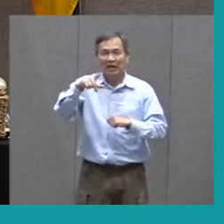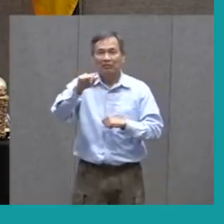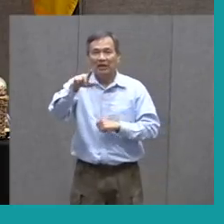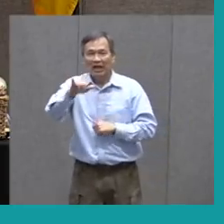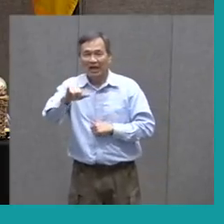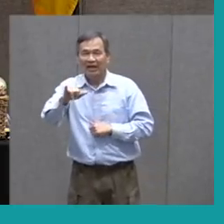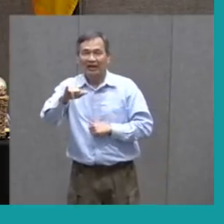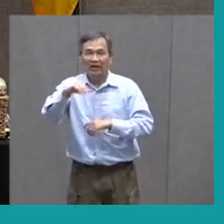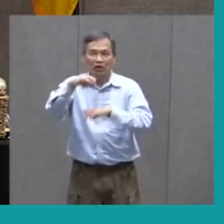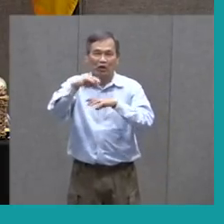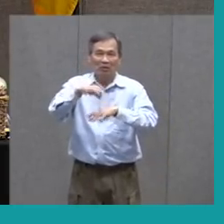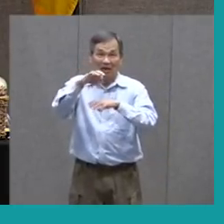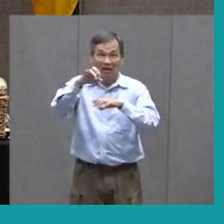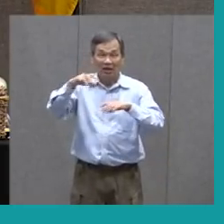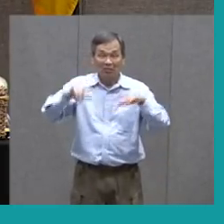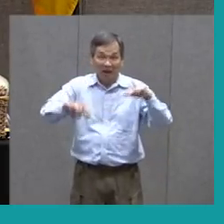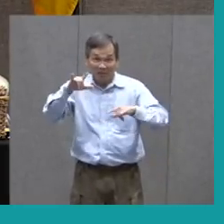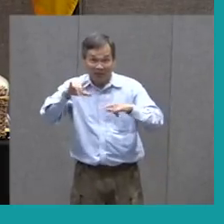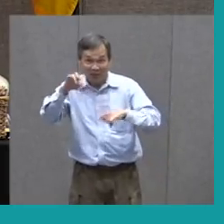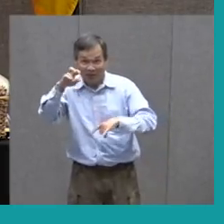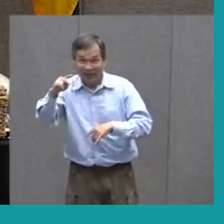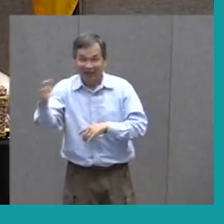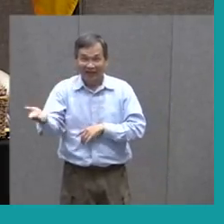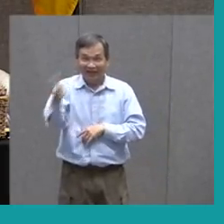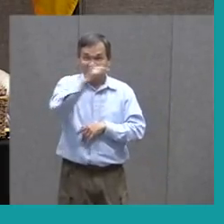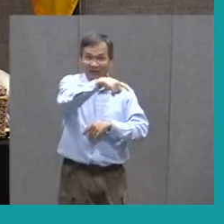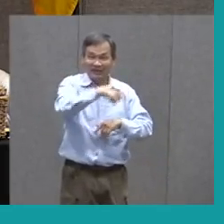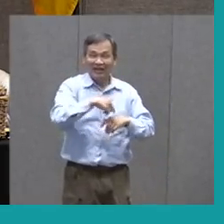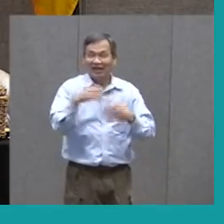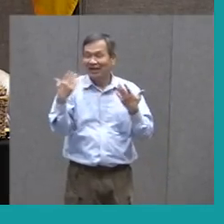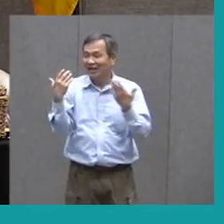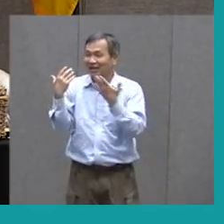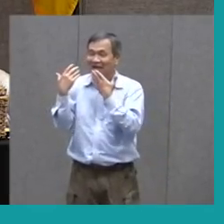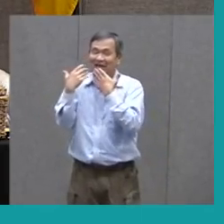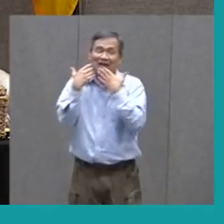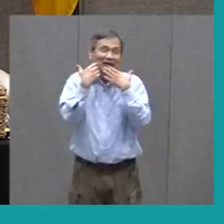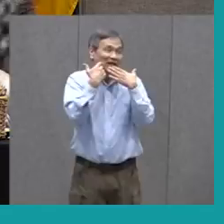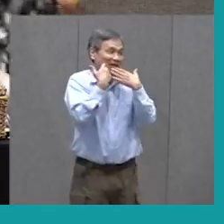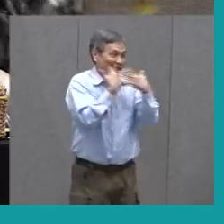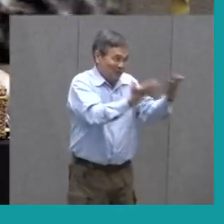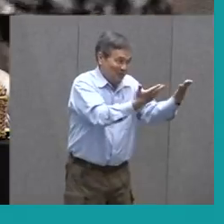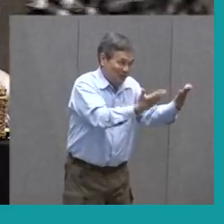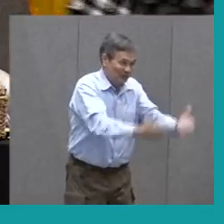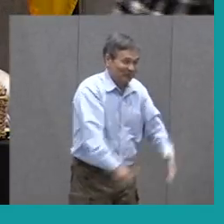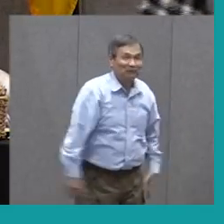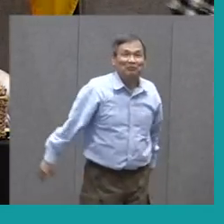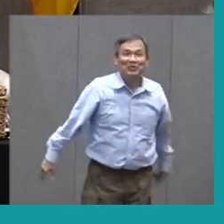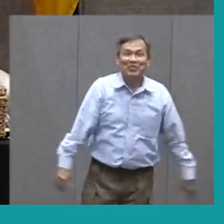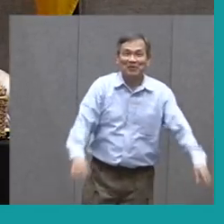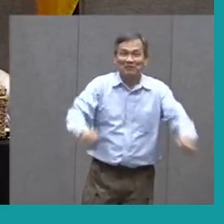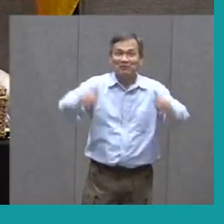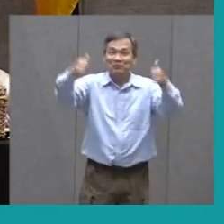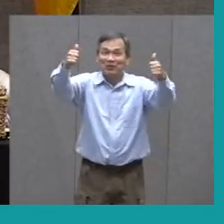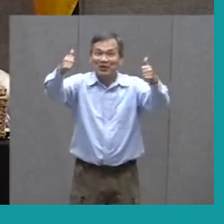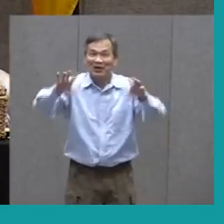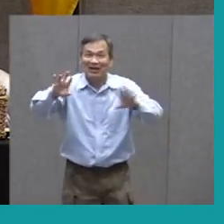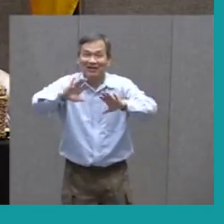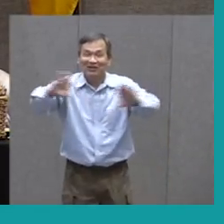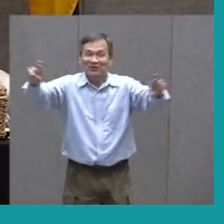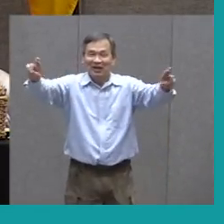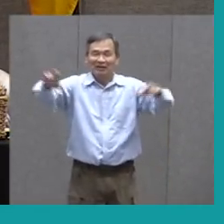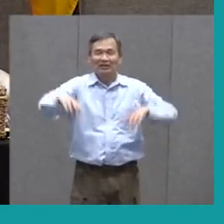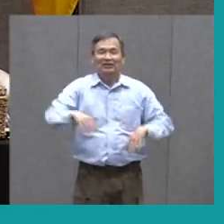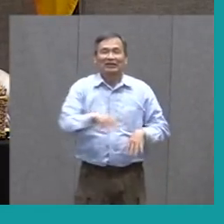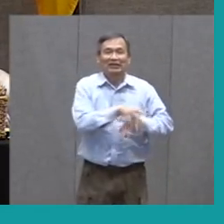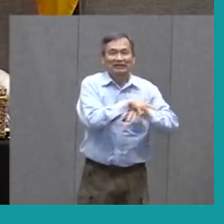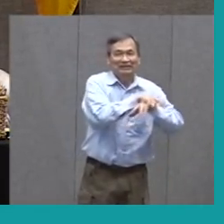on K-5. All right. All right. Perfect. All yours. Thank you, Ms. Jacobson. You're very welcome. All right. Here we go. The